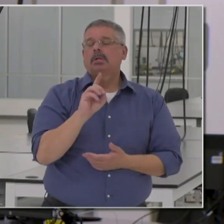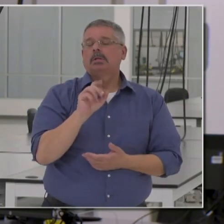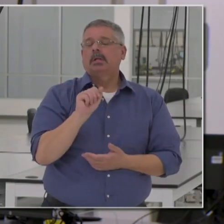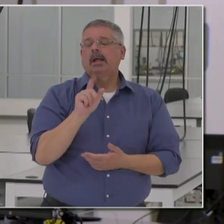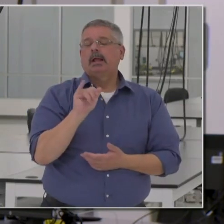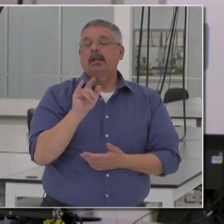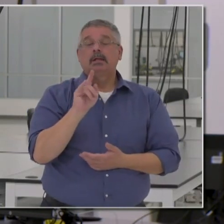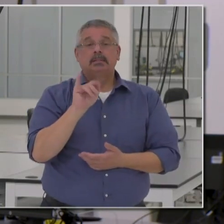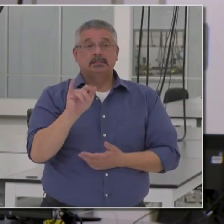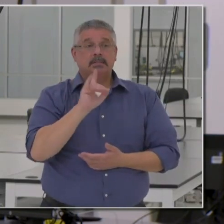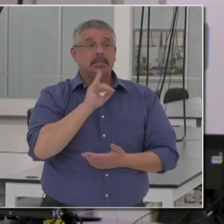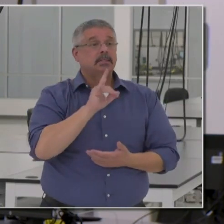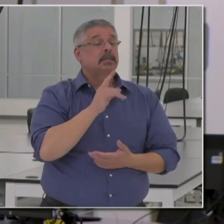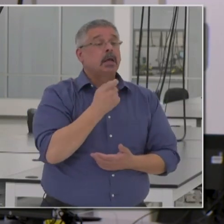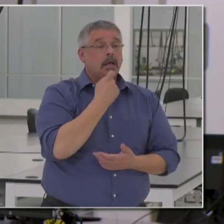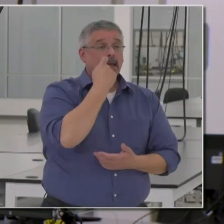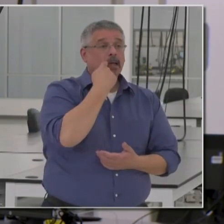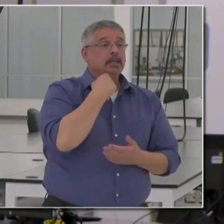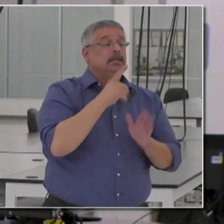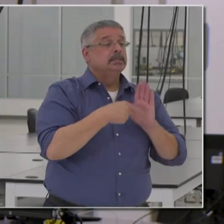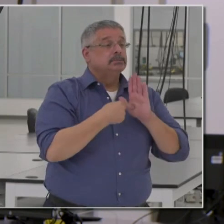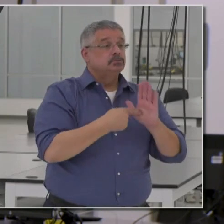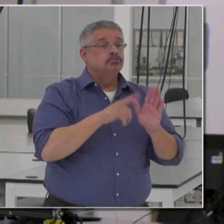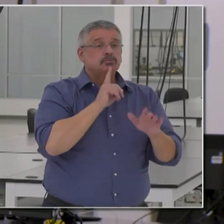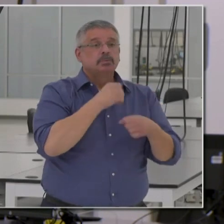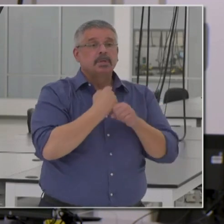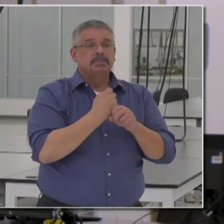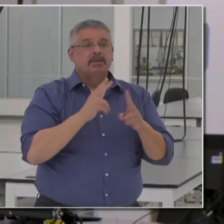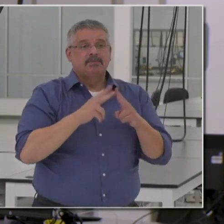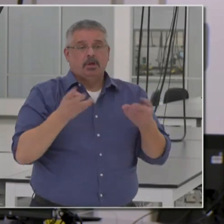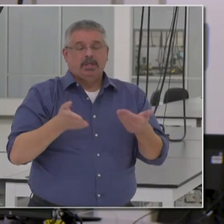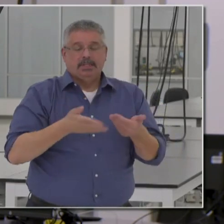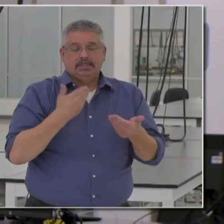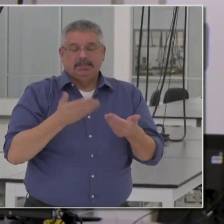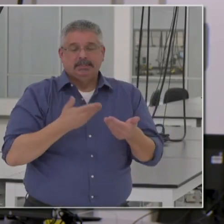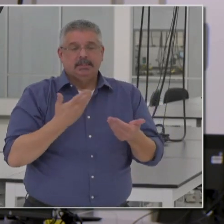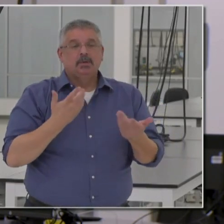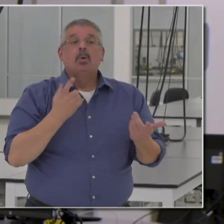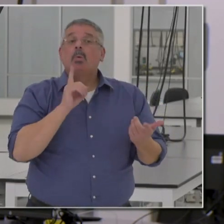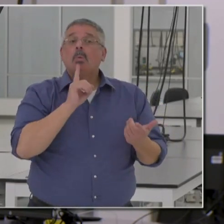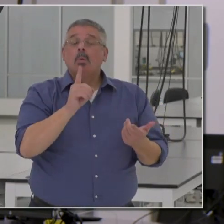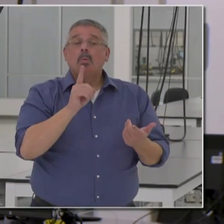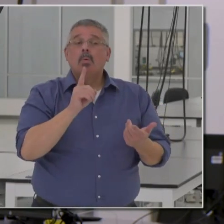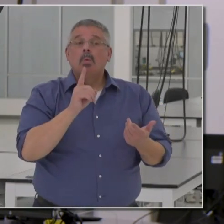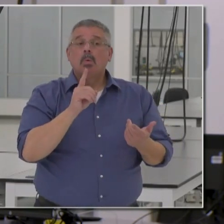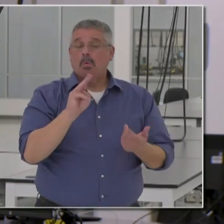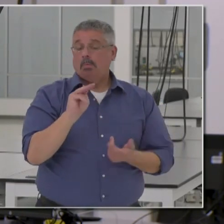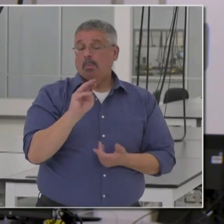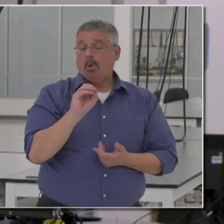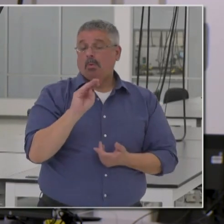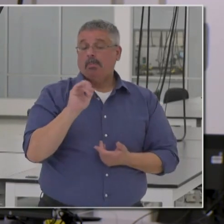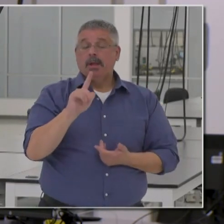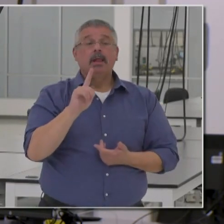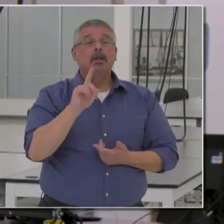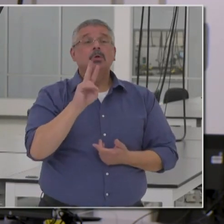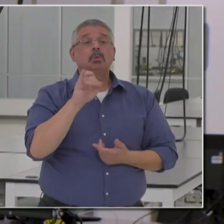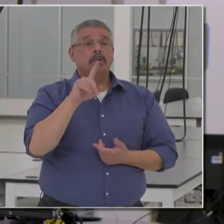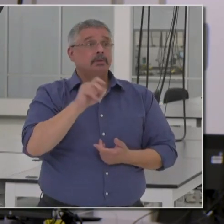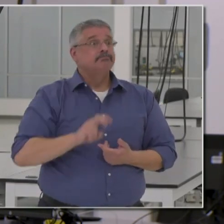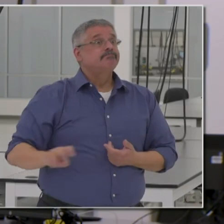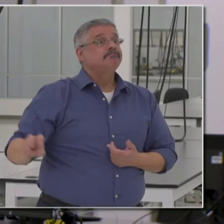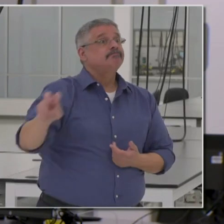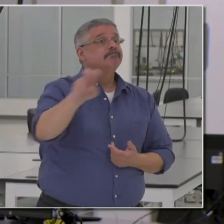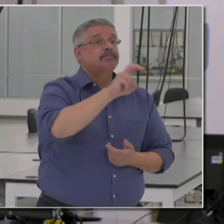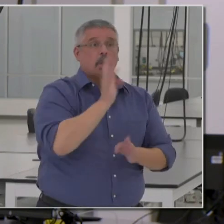actually get their samples taken in a way that really makes it very easy. We are going to be deploying mobile units. We are going to be